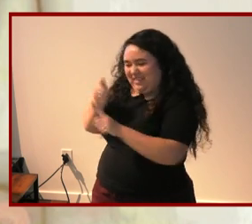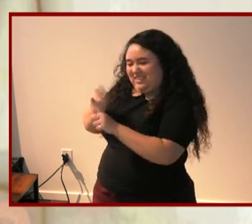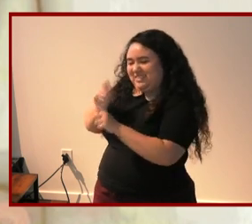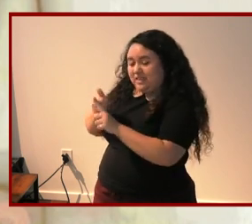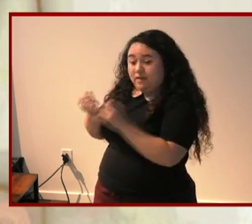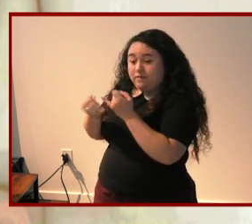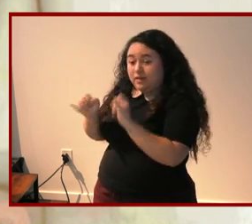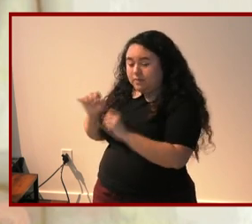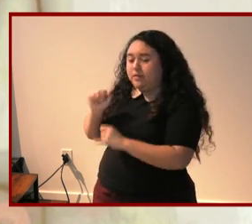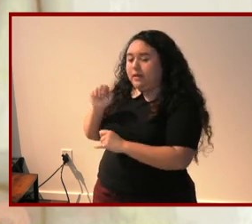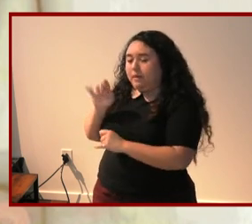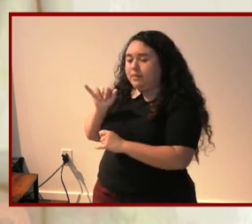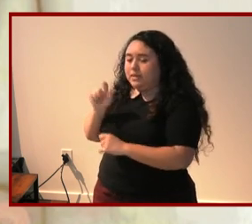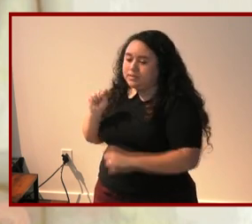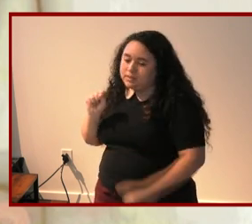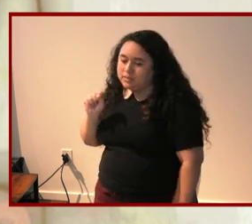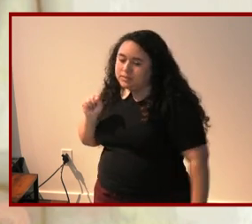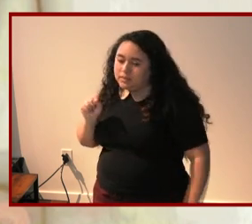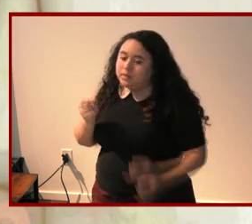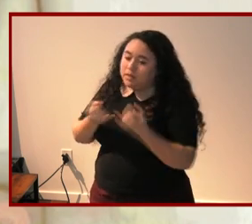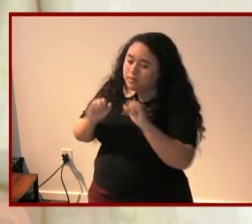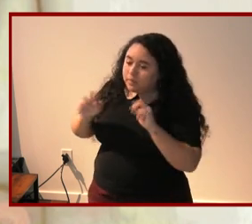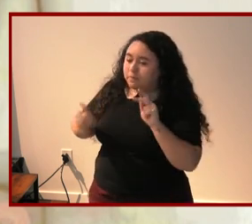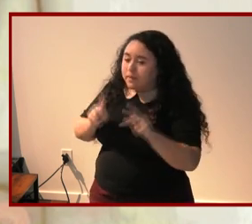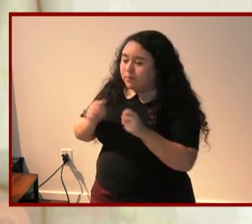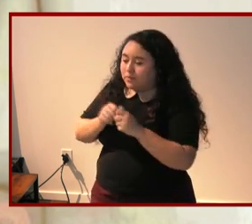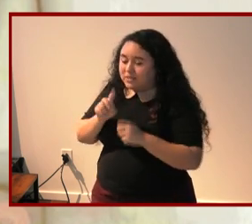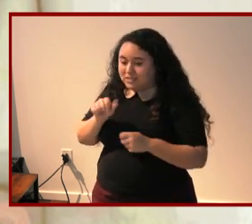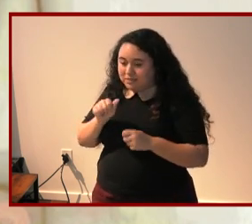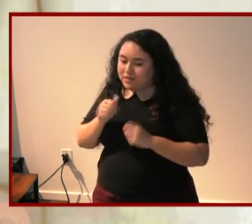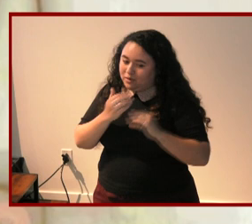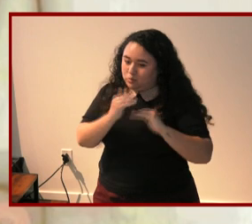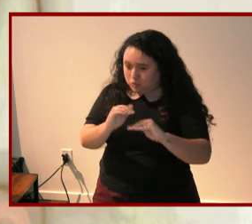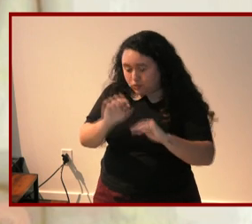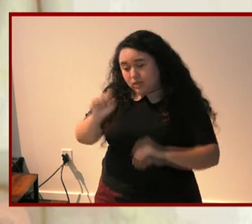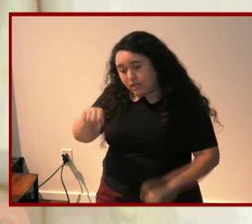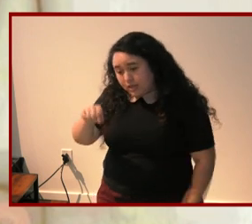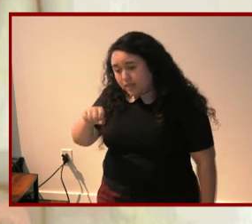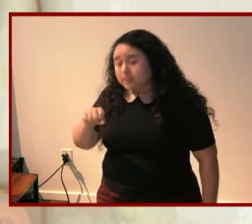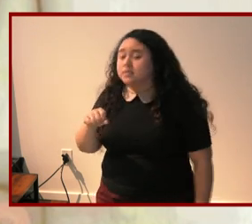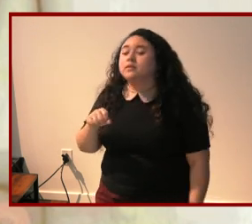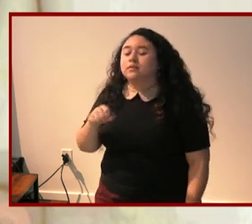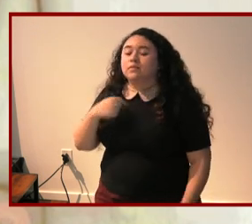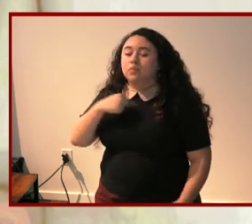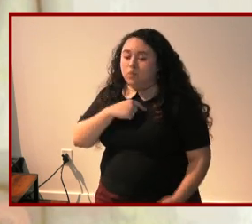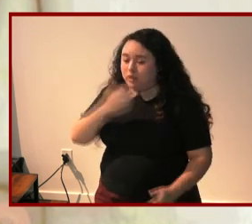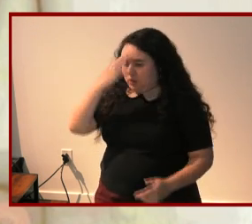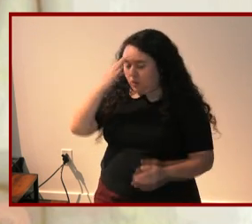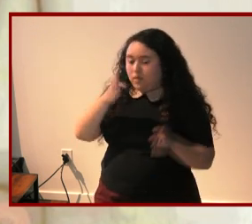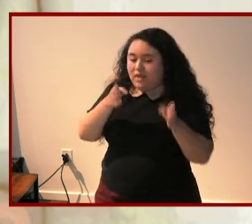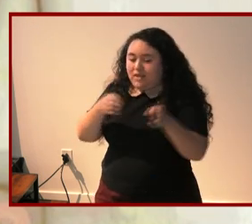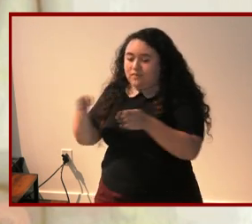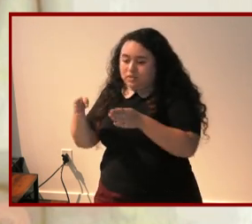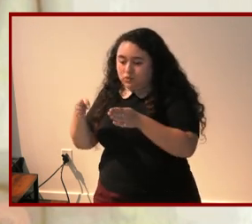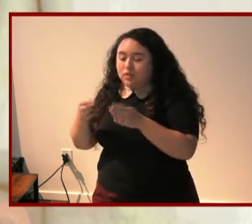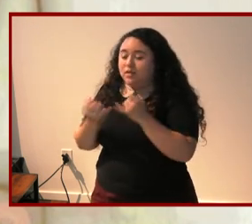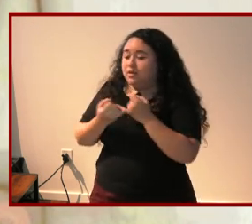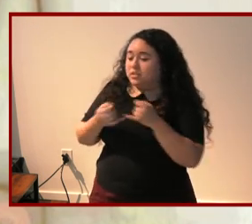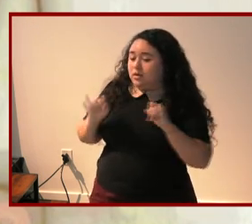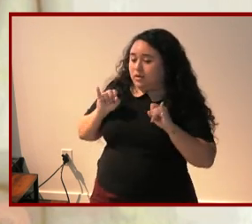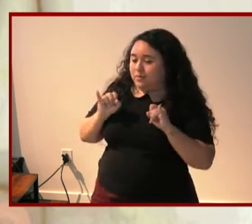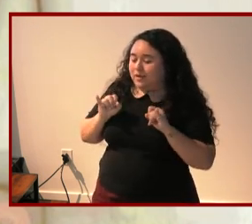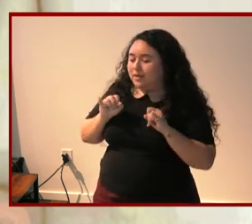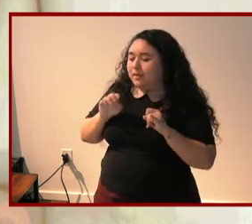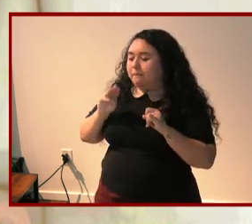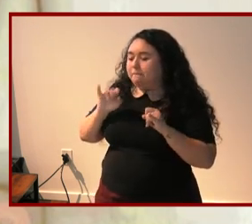which are both that the autonomy of people with disabilities has been restricted and that individual autonomy autonomy as a